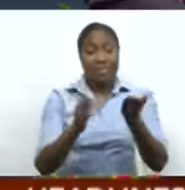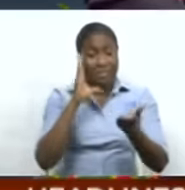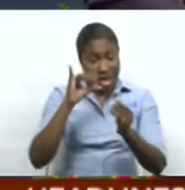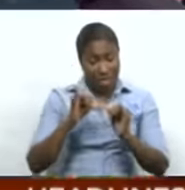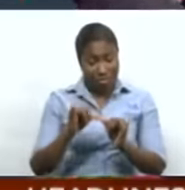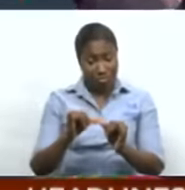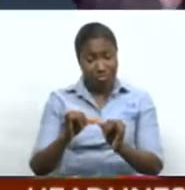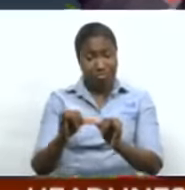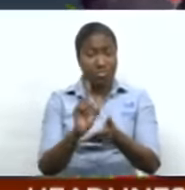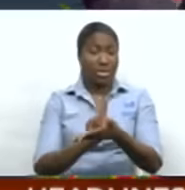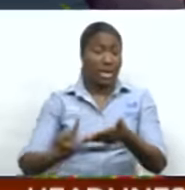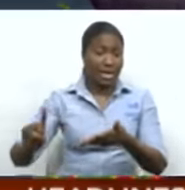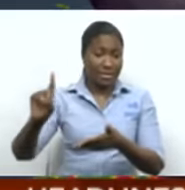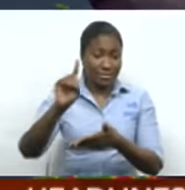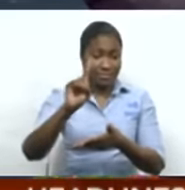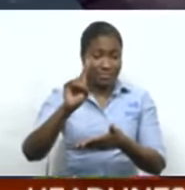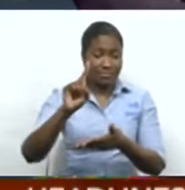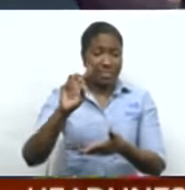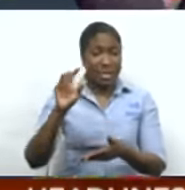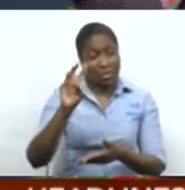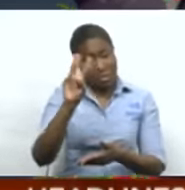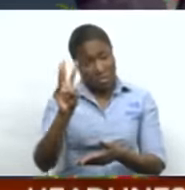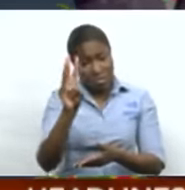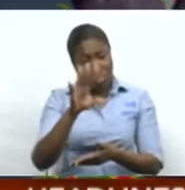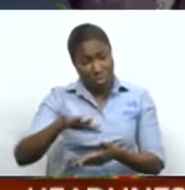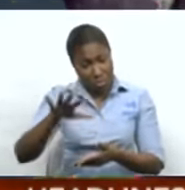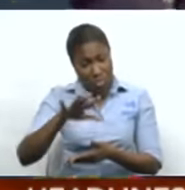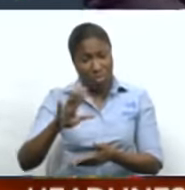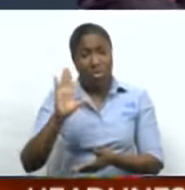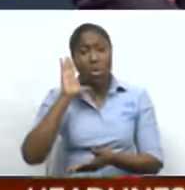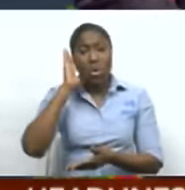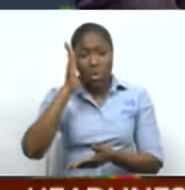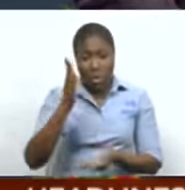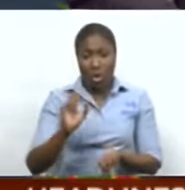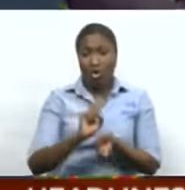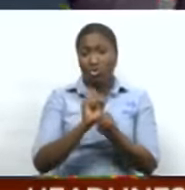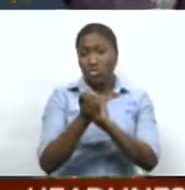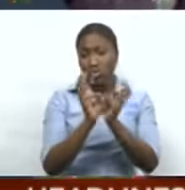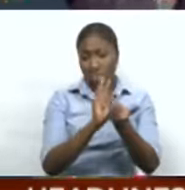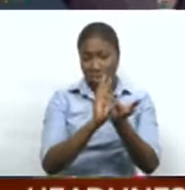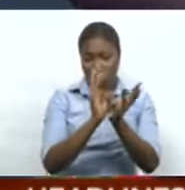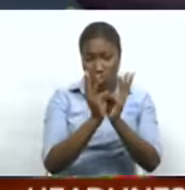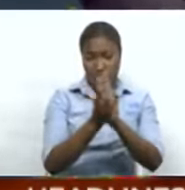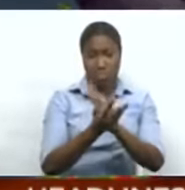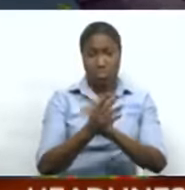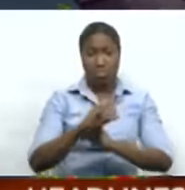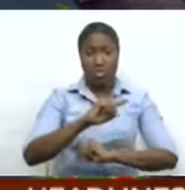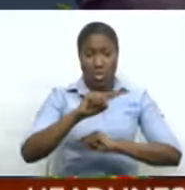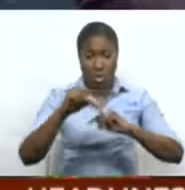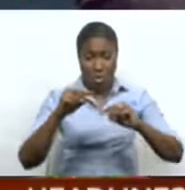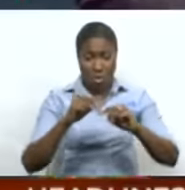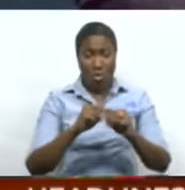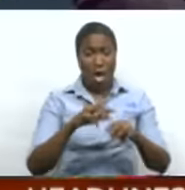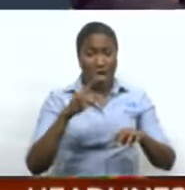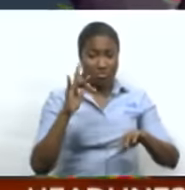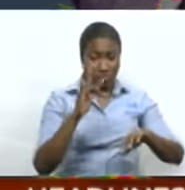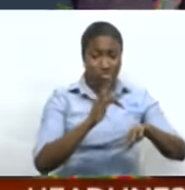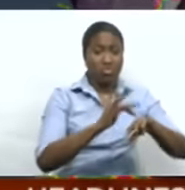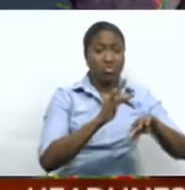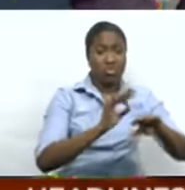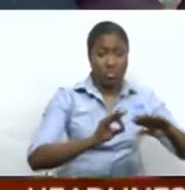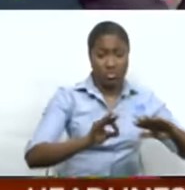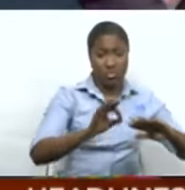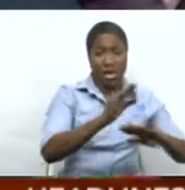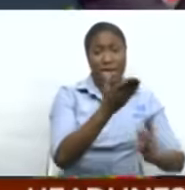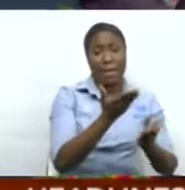the next seven days. By midweek next week, that's when conditions across the Atlantic is forecast to become quite favorable for formation. And